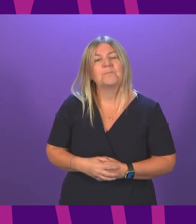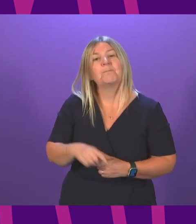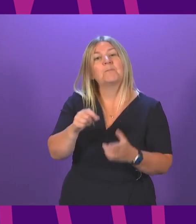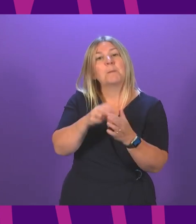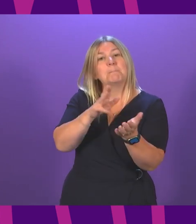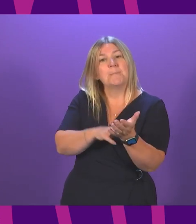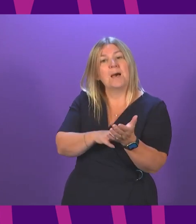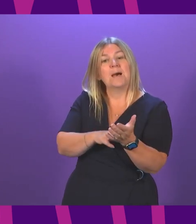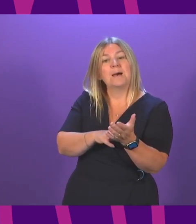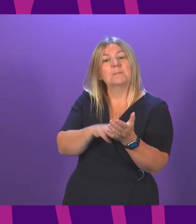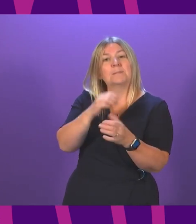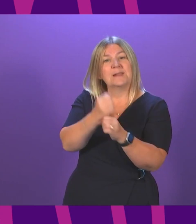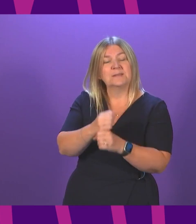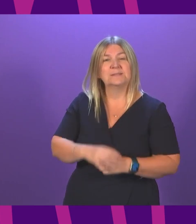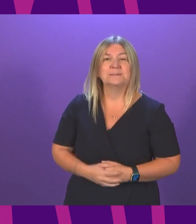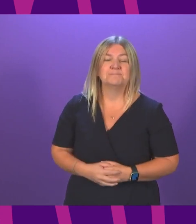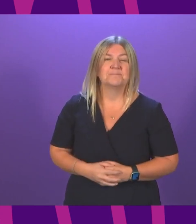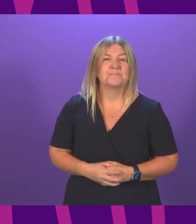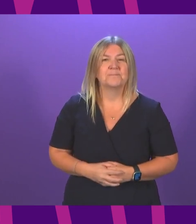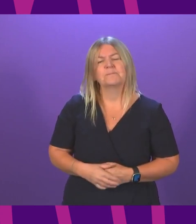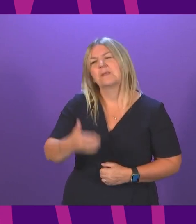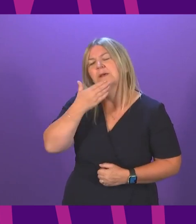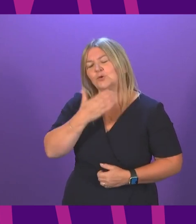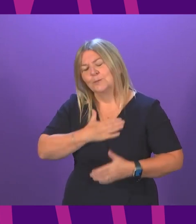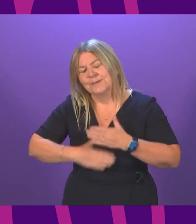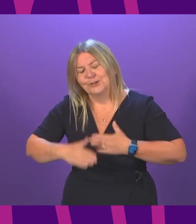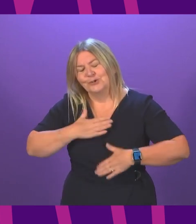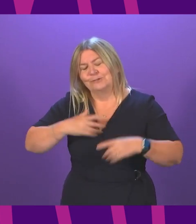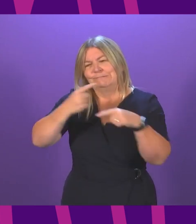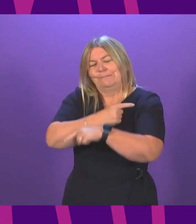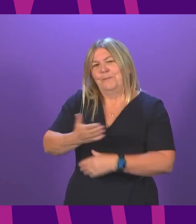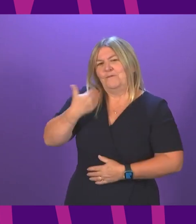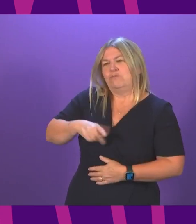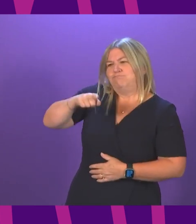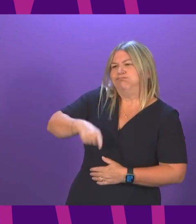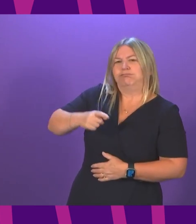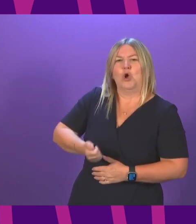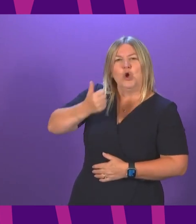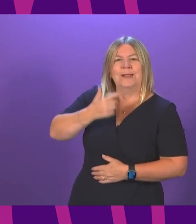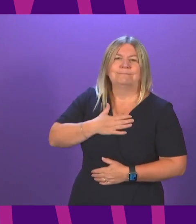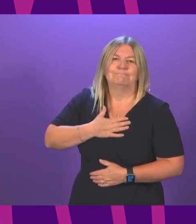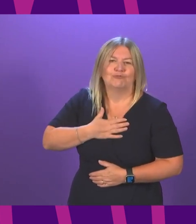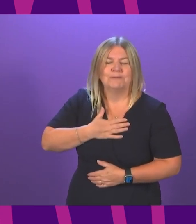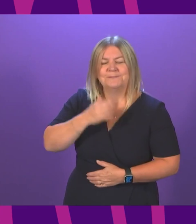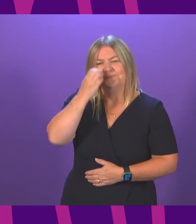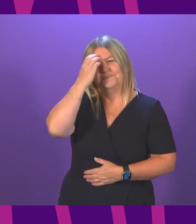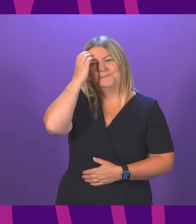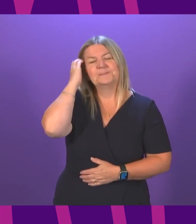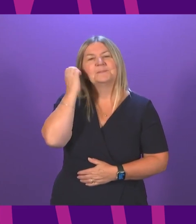Thank you and I thank the presiding officer and the chamber for their patience with my error in pressing the button too early earlier on.